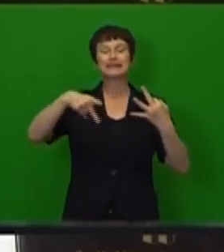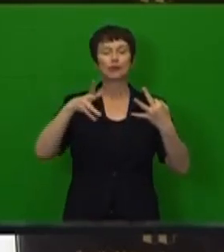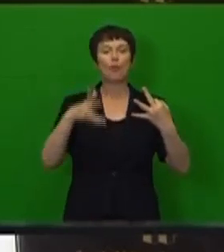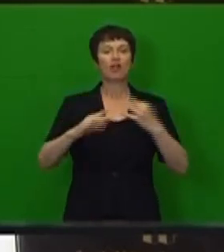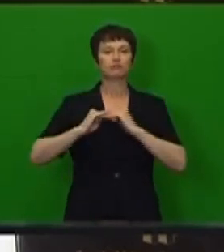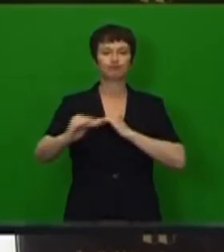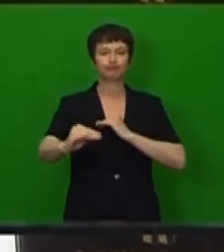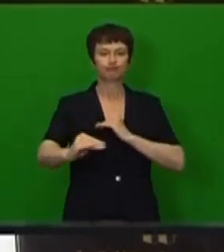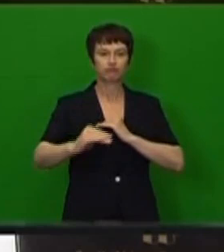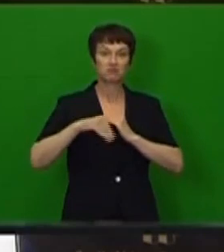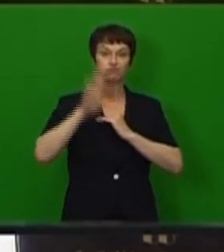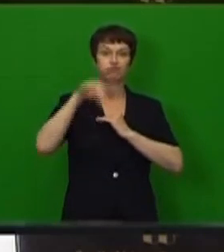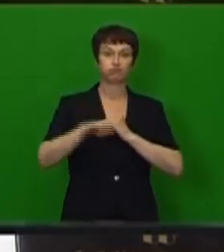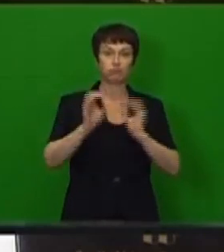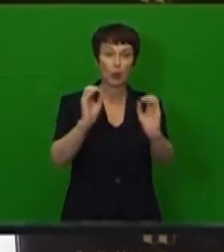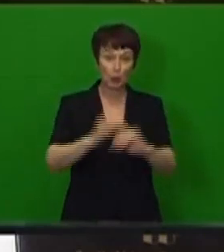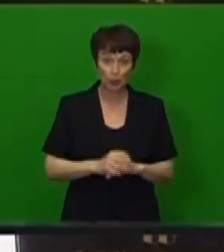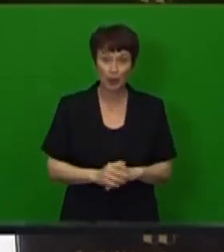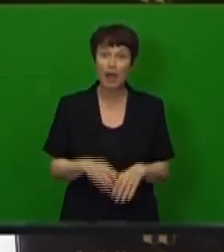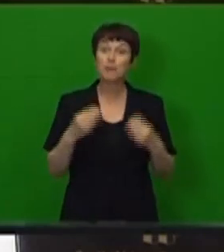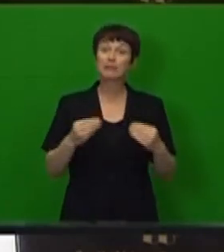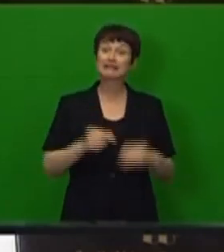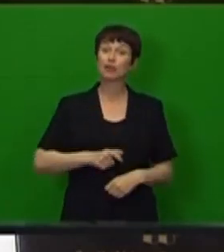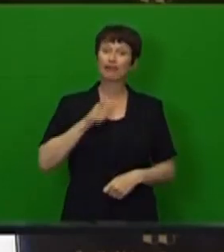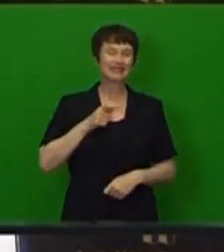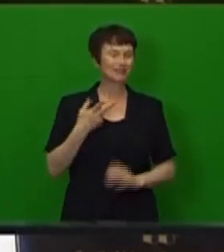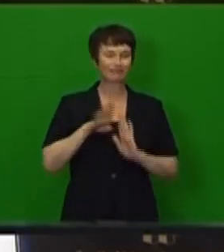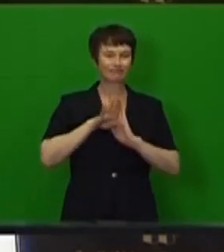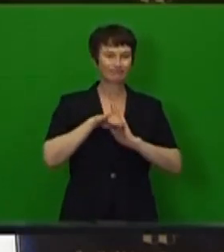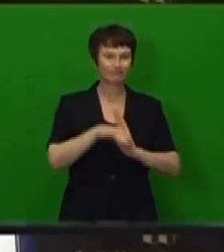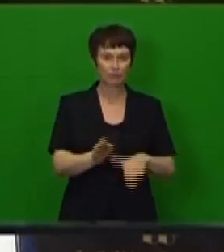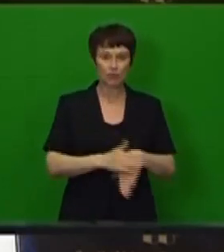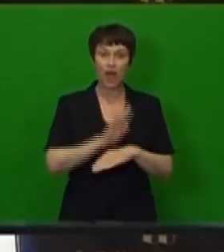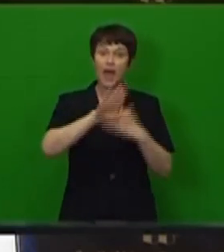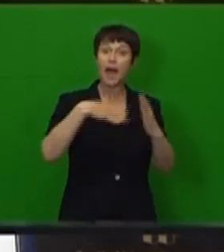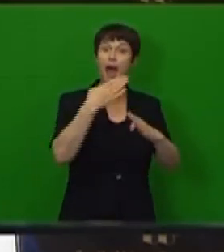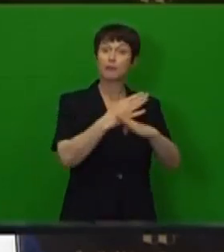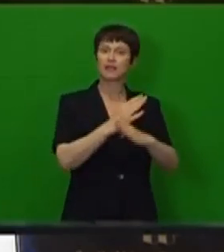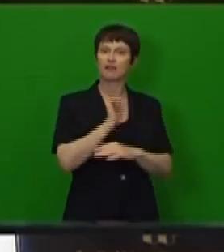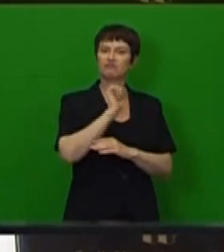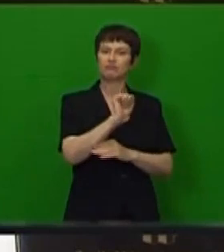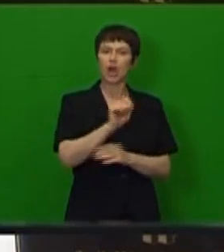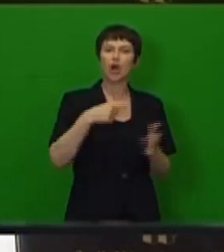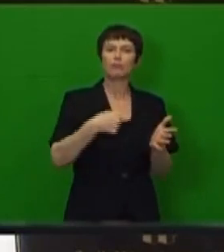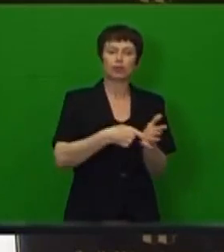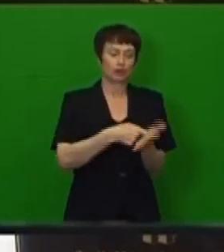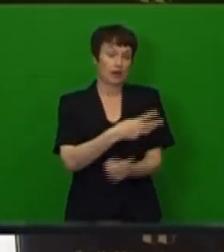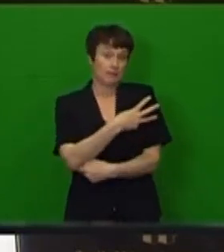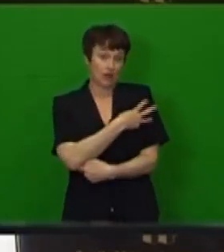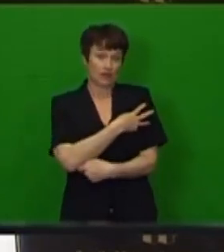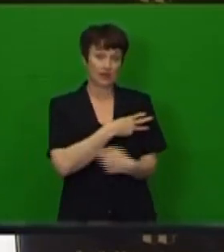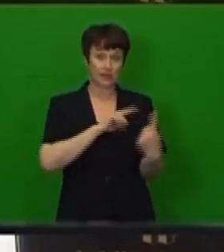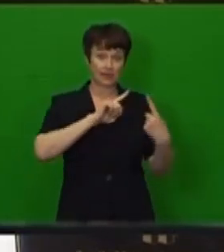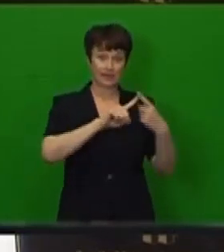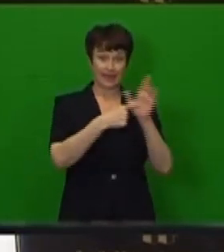The APSA Purchasing Managers Index came out at 45.7 points in August, and the RMBBER